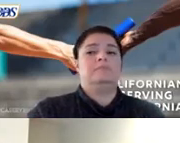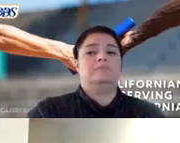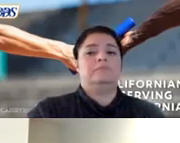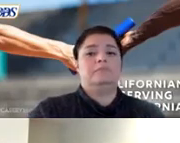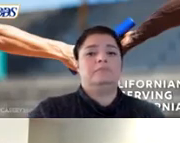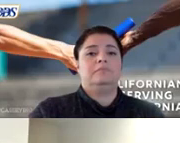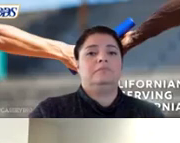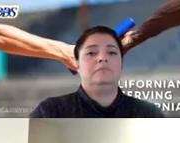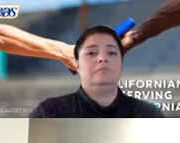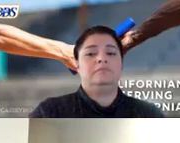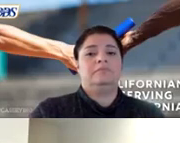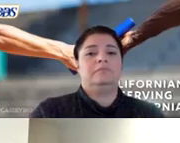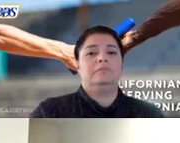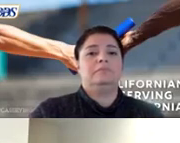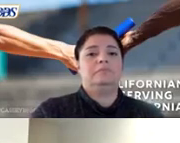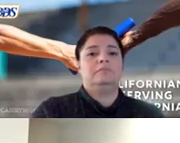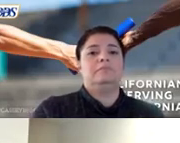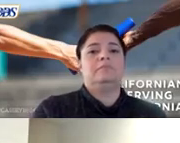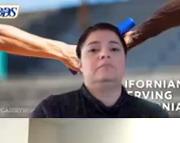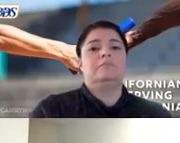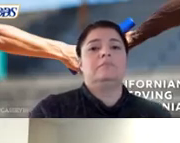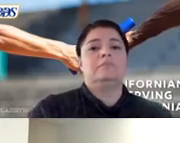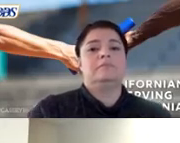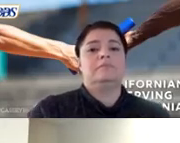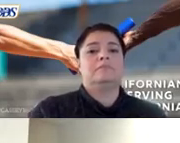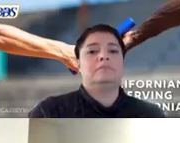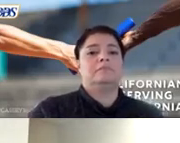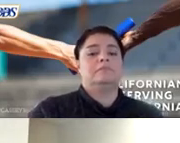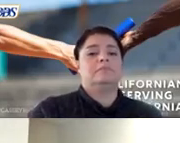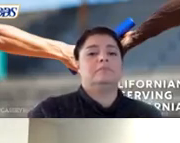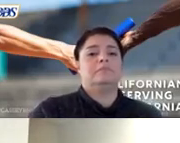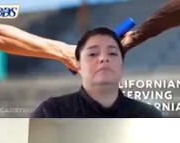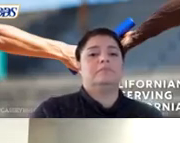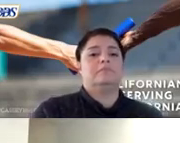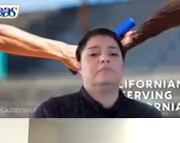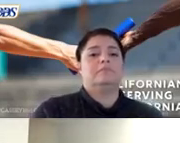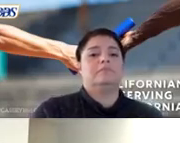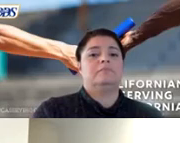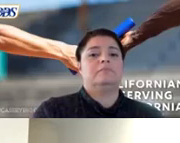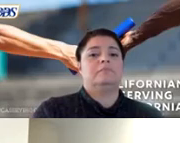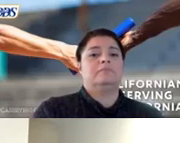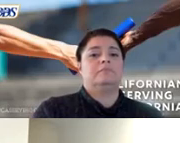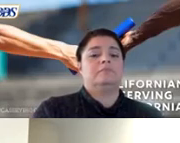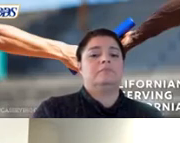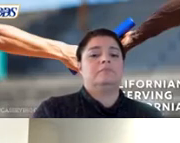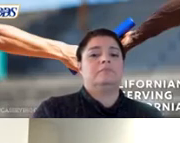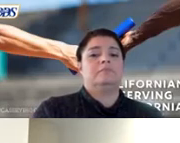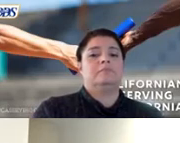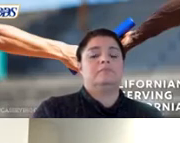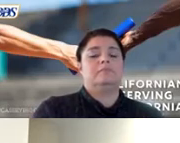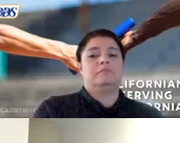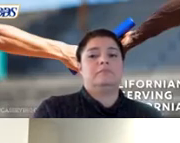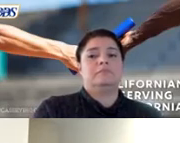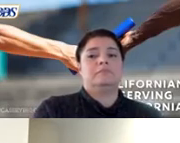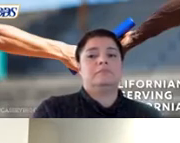it requires that develop um it requires us to develop short videos about working